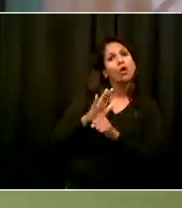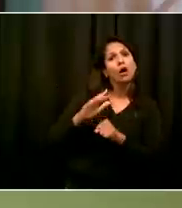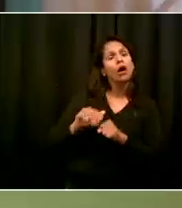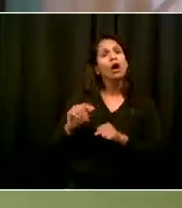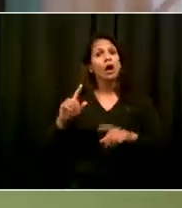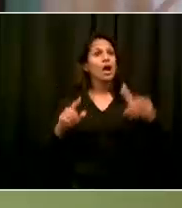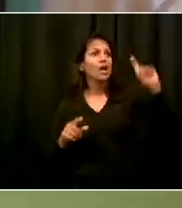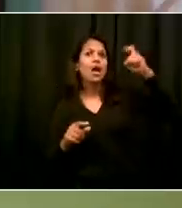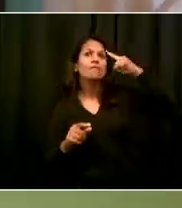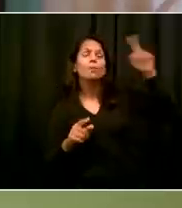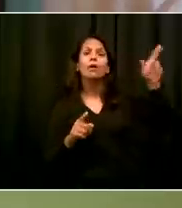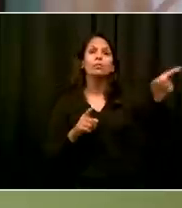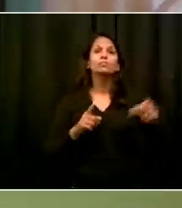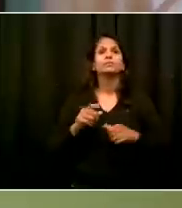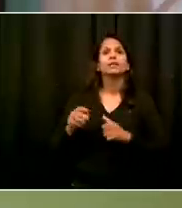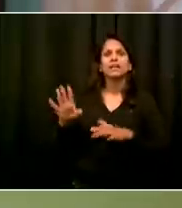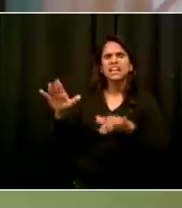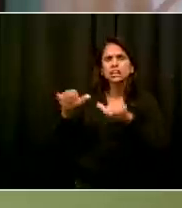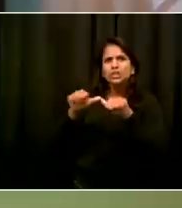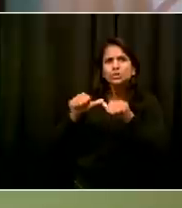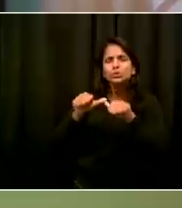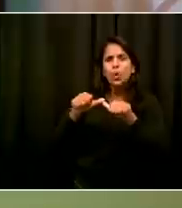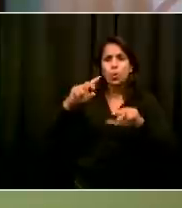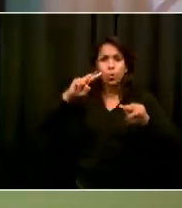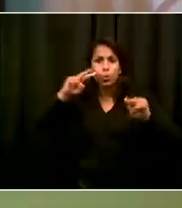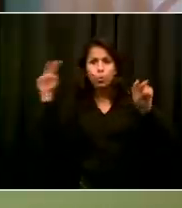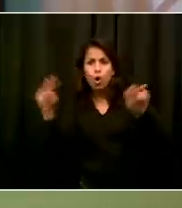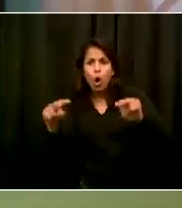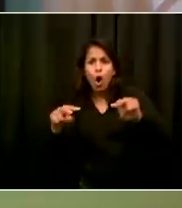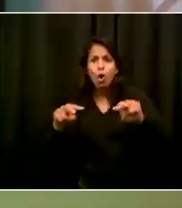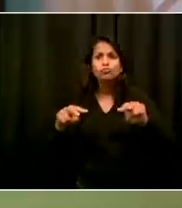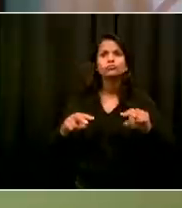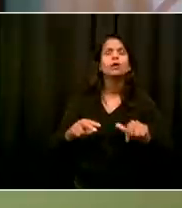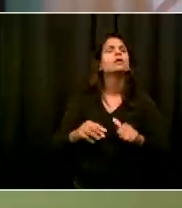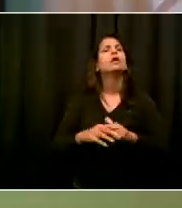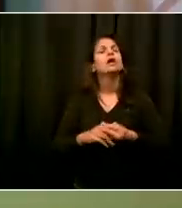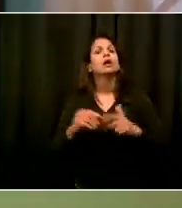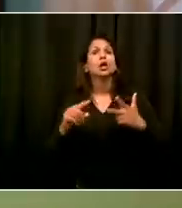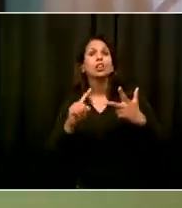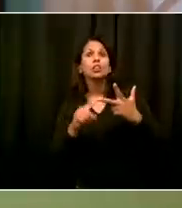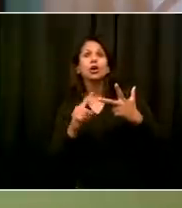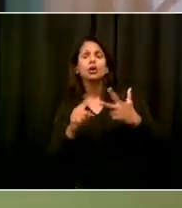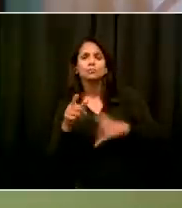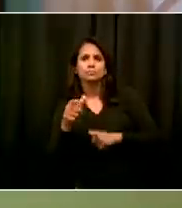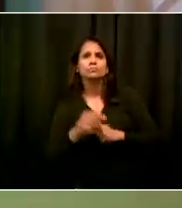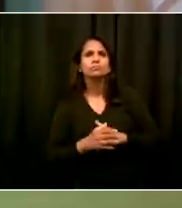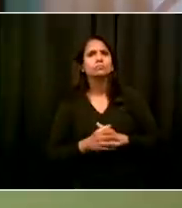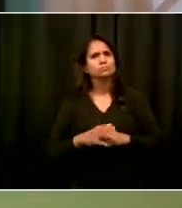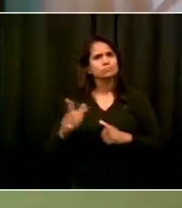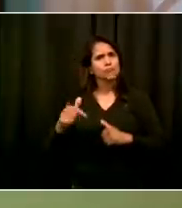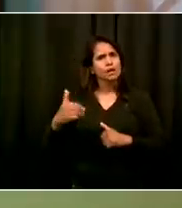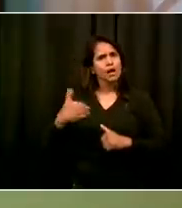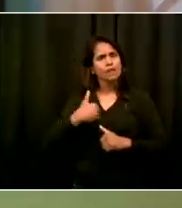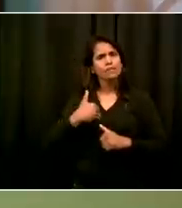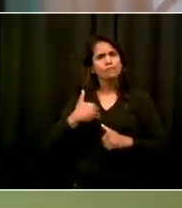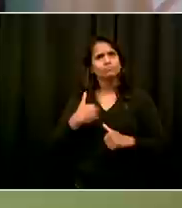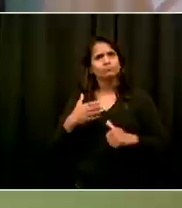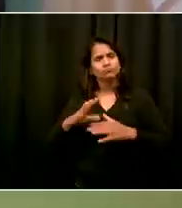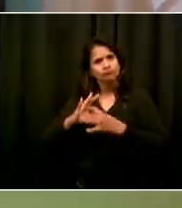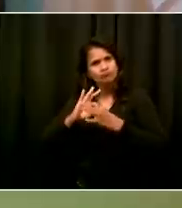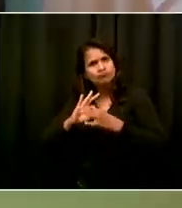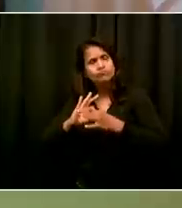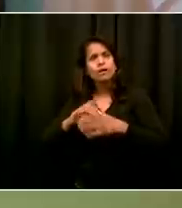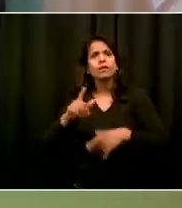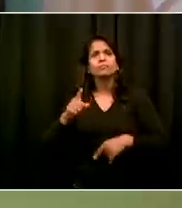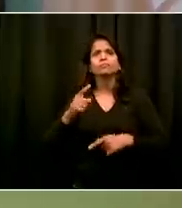only possible when you have tremendous partnership with the average person on the street as well as all of the community groups. And I think